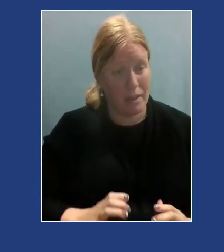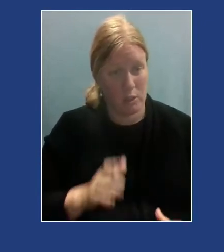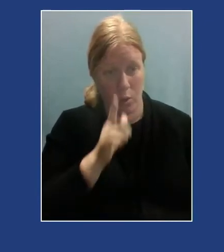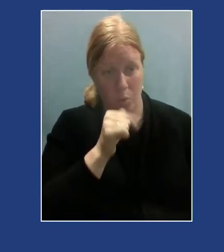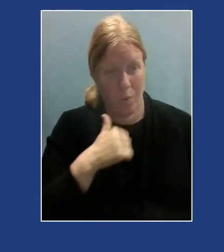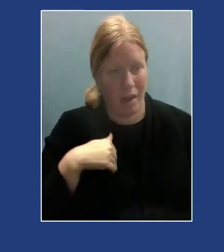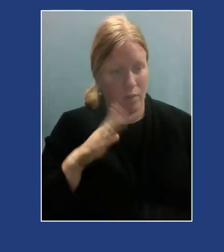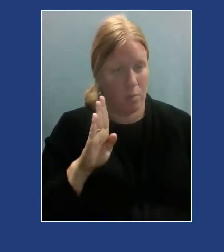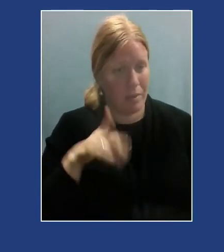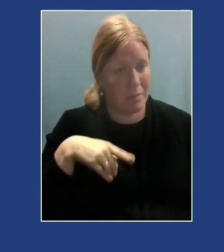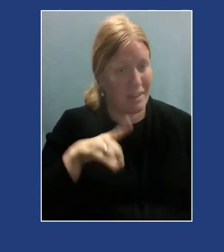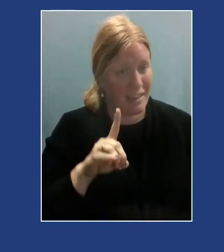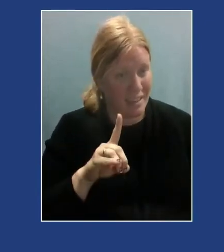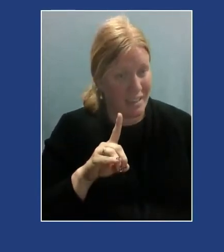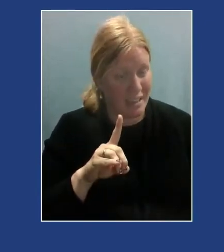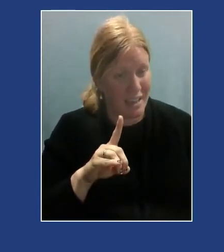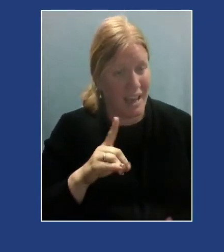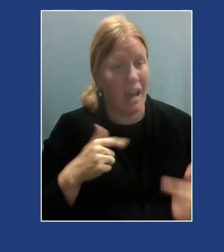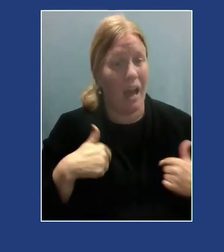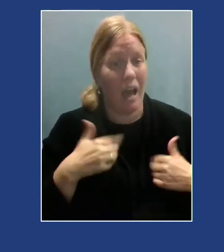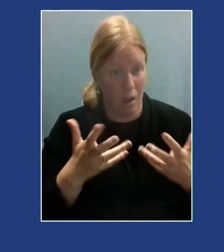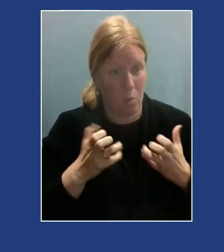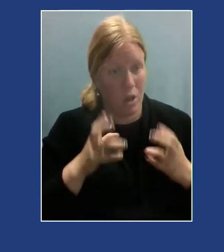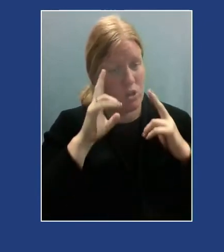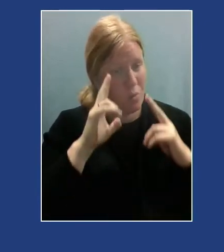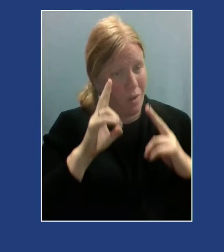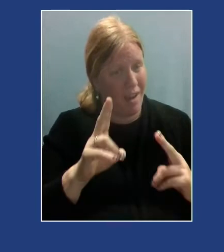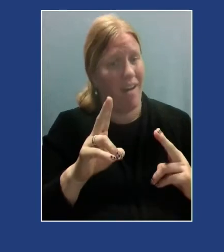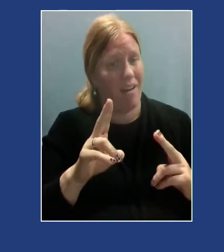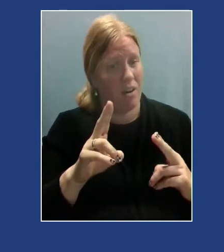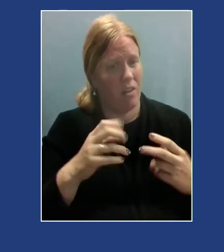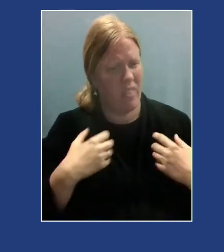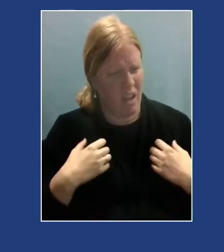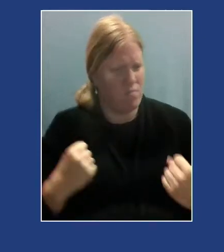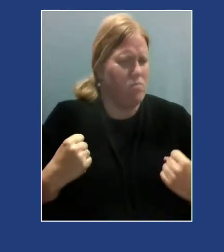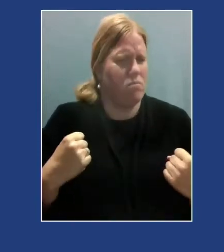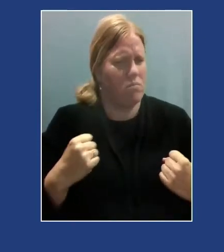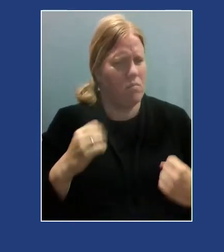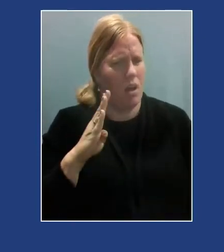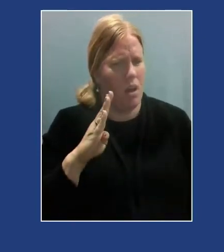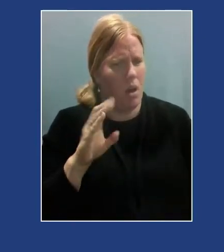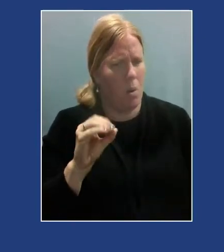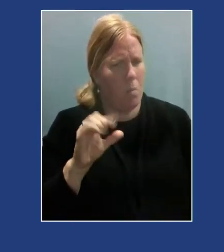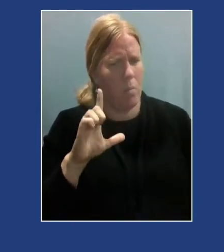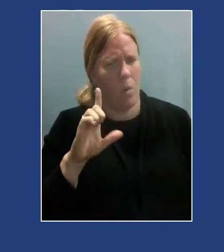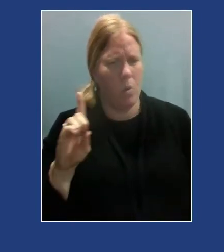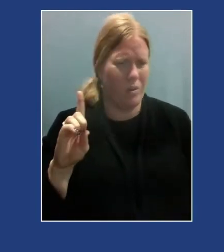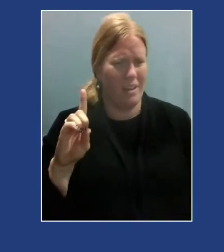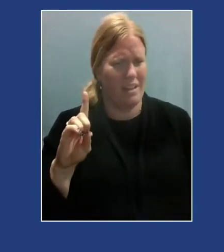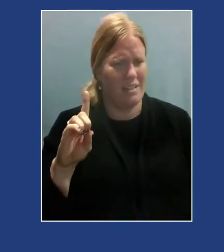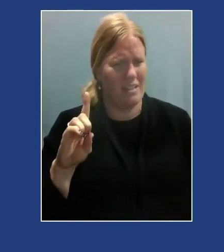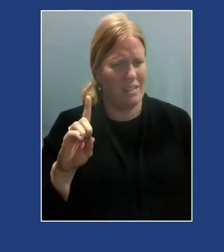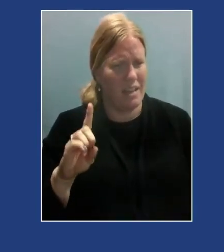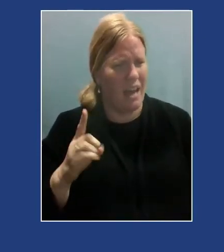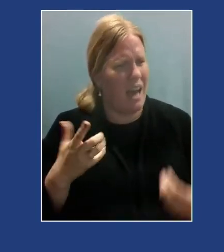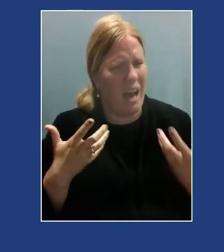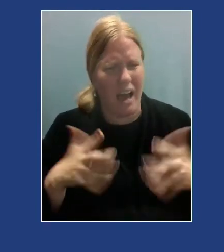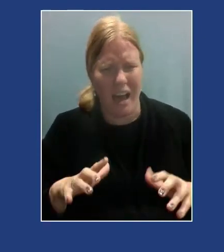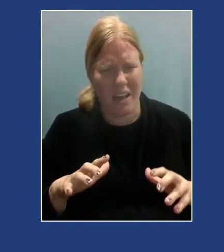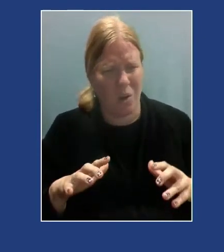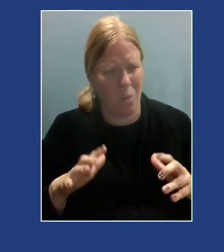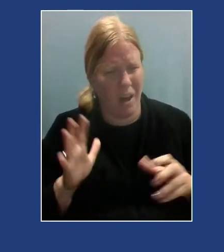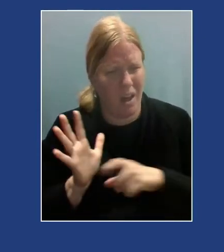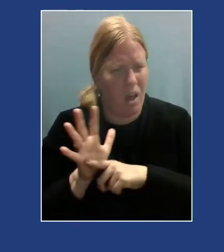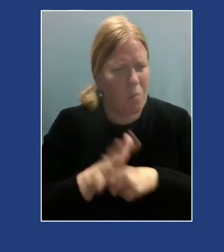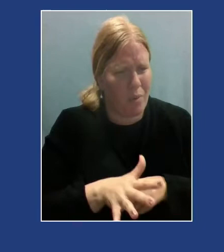regulation, I want to honor a boldness. I want to honor vibrancy. I don't want to dampen that too much.